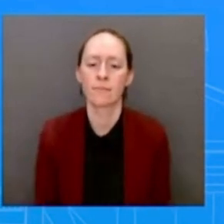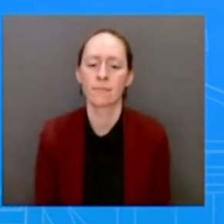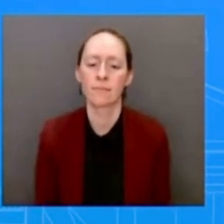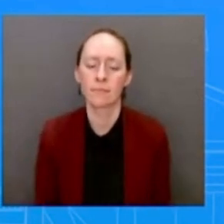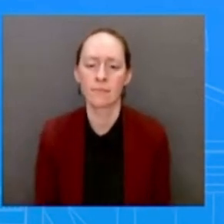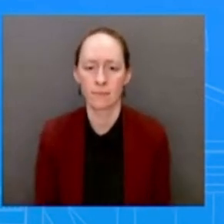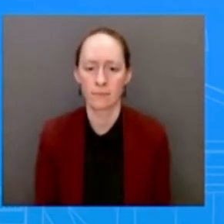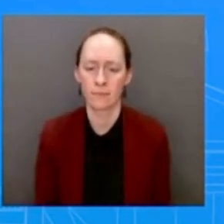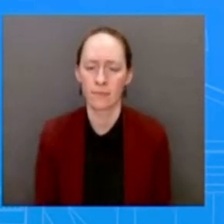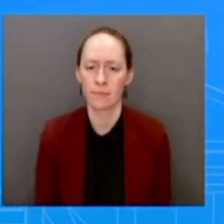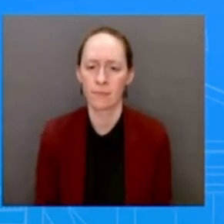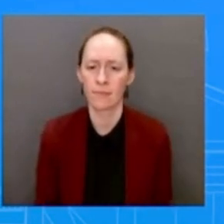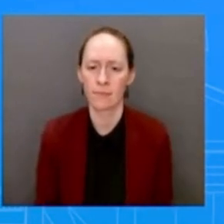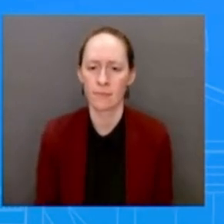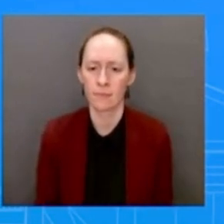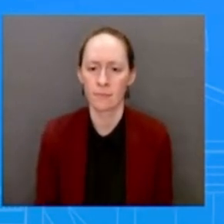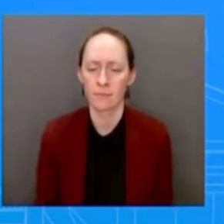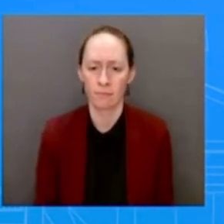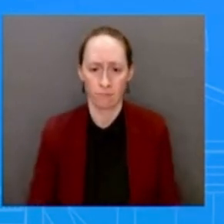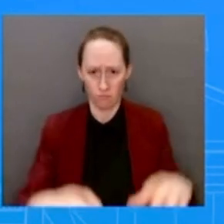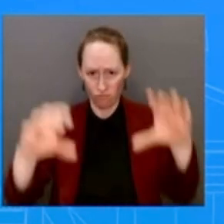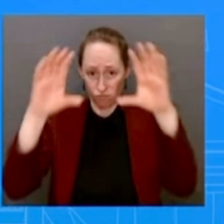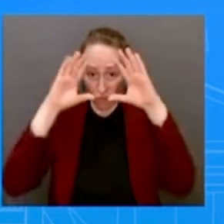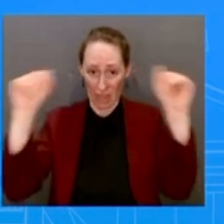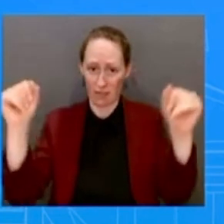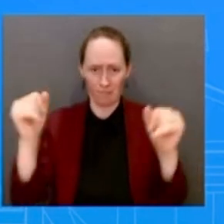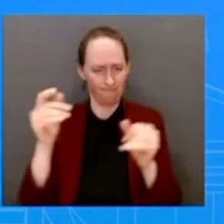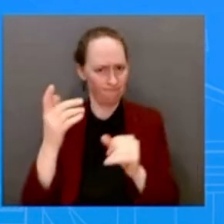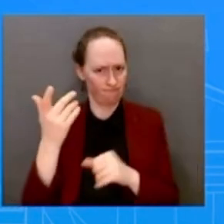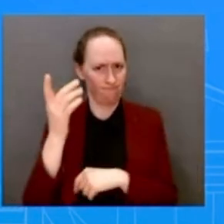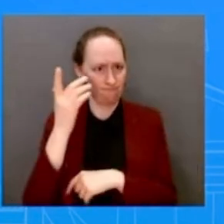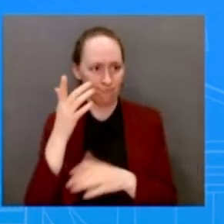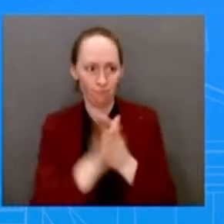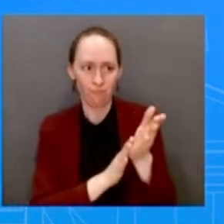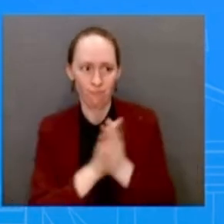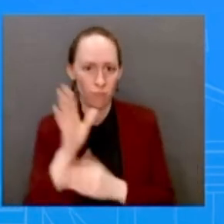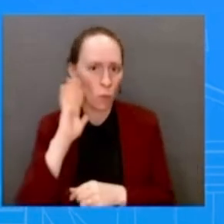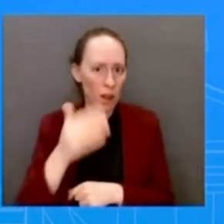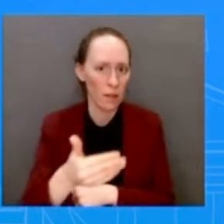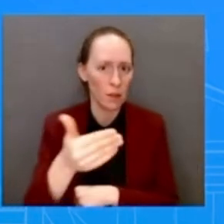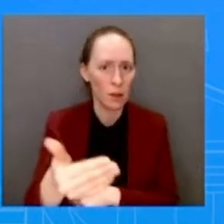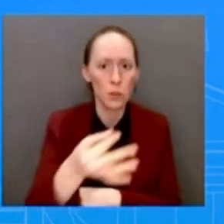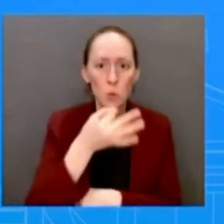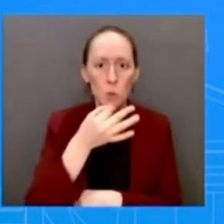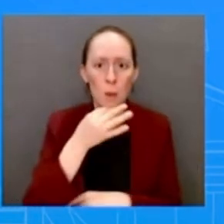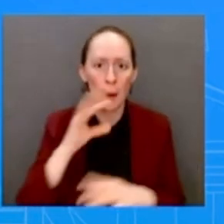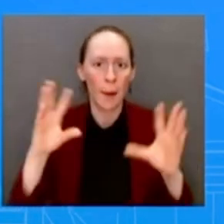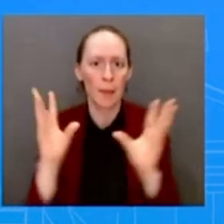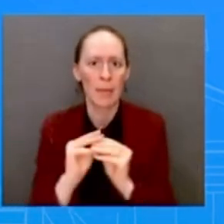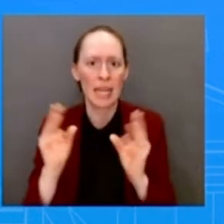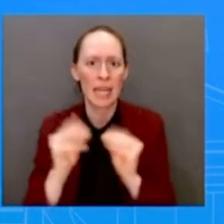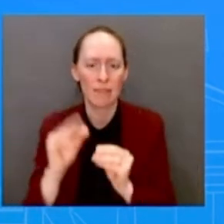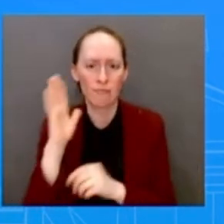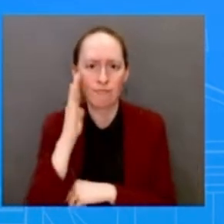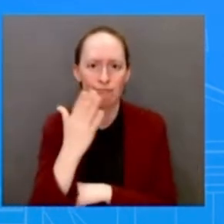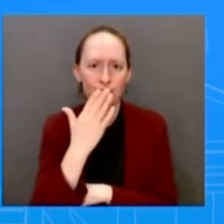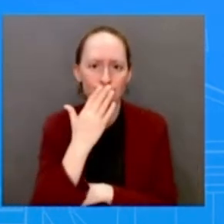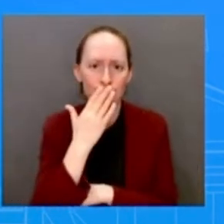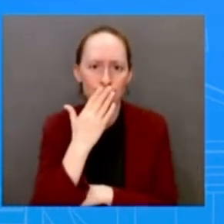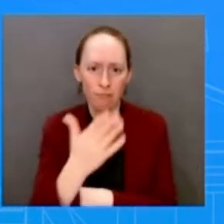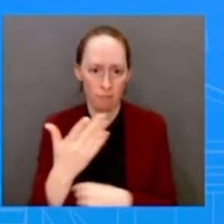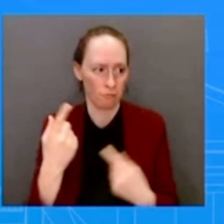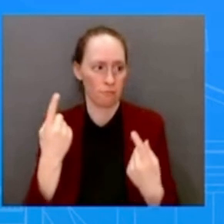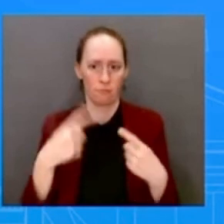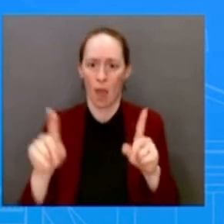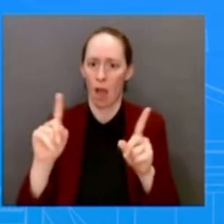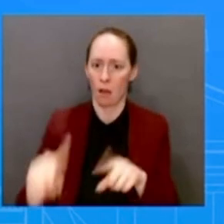They first met, I don't know if some of you have been tracking this, but they first met when he became German Chancellor early last year, I believe